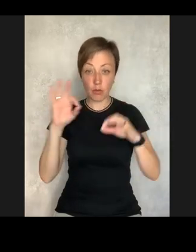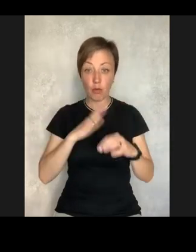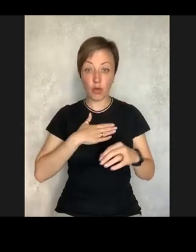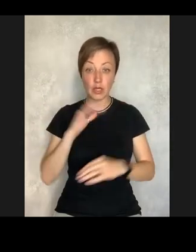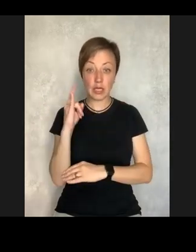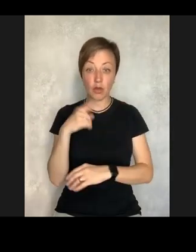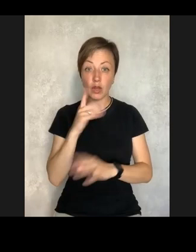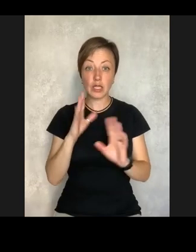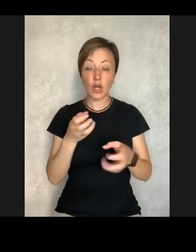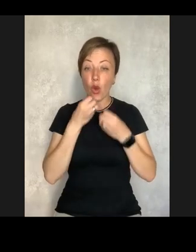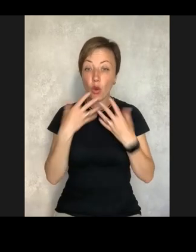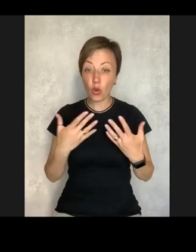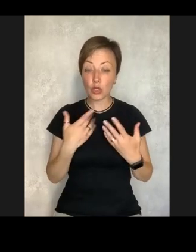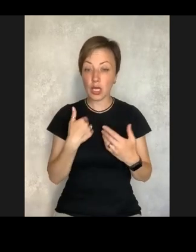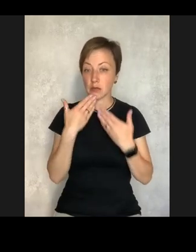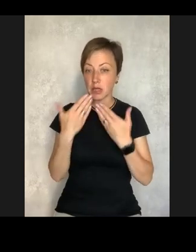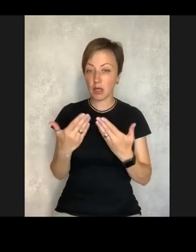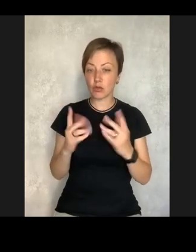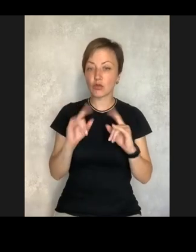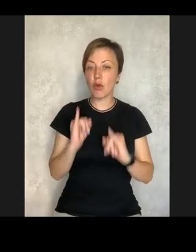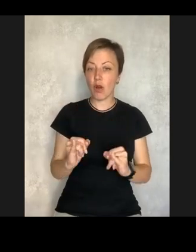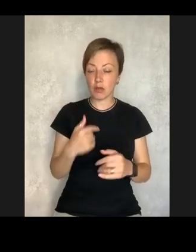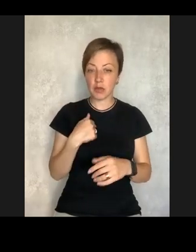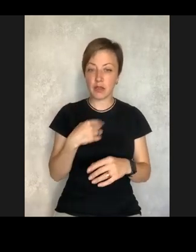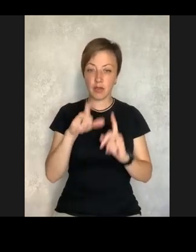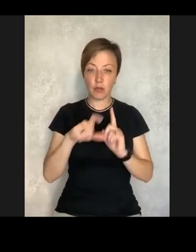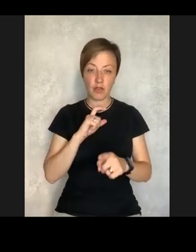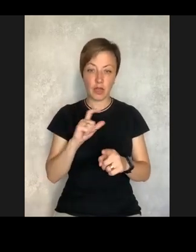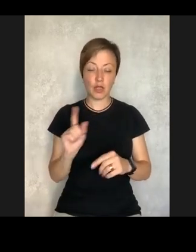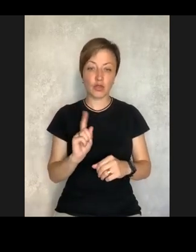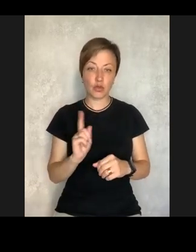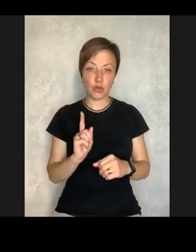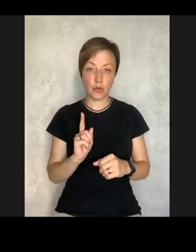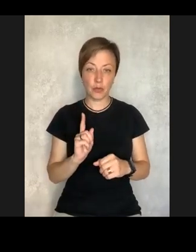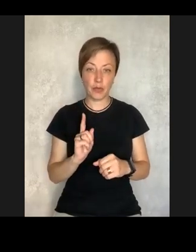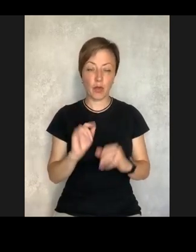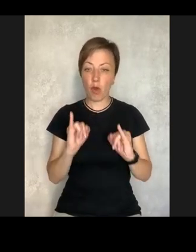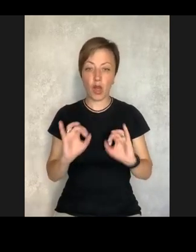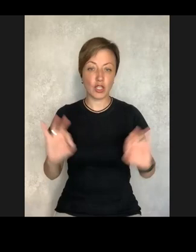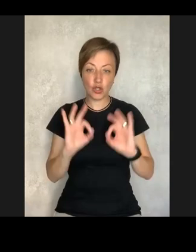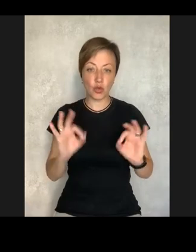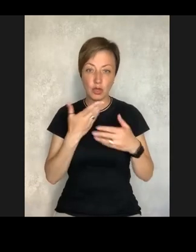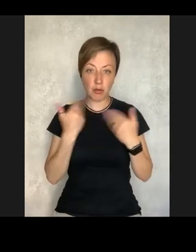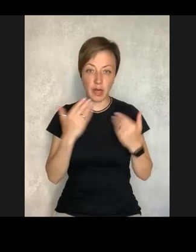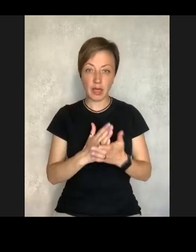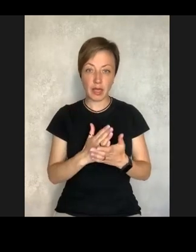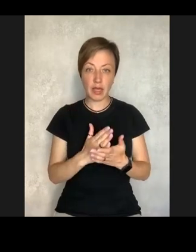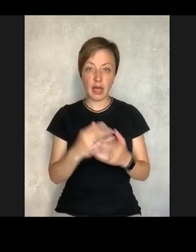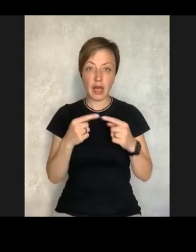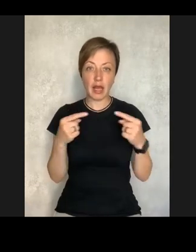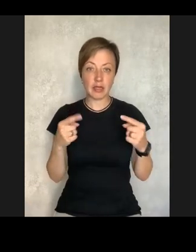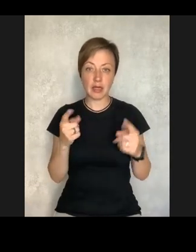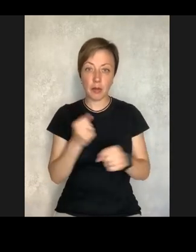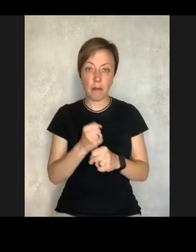the school here when I'm staying, and I was so surprised to hear that we are only saying good